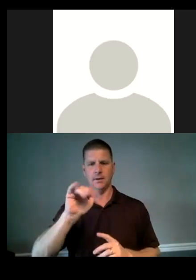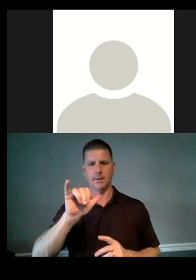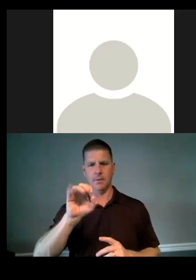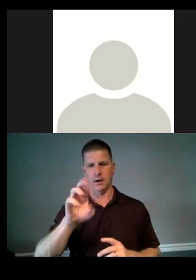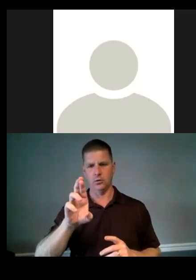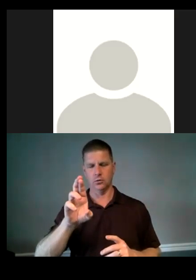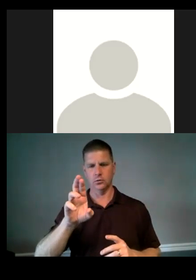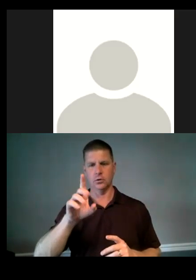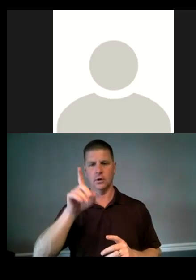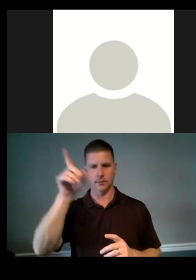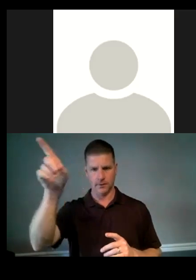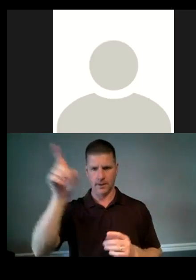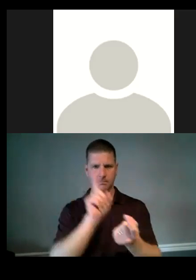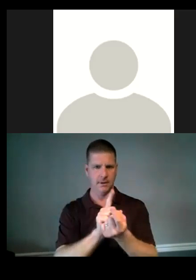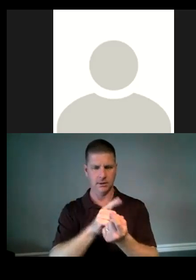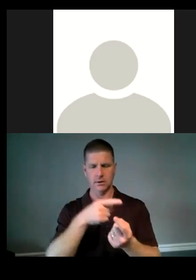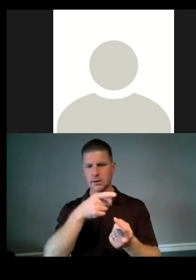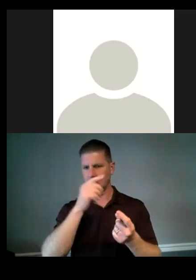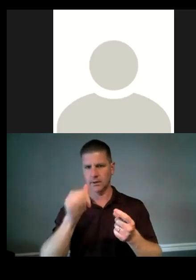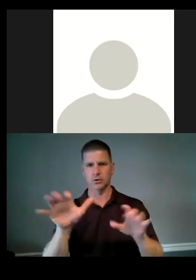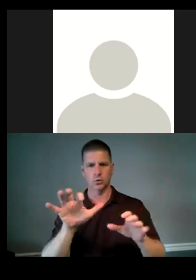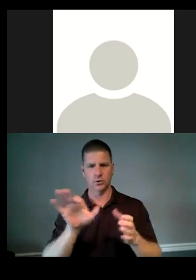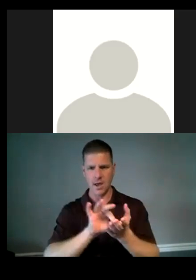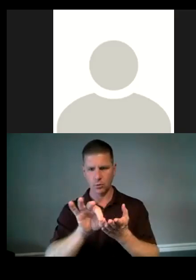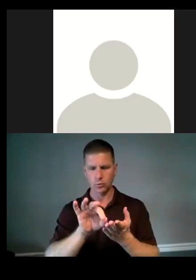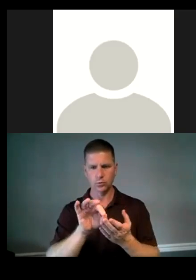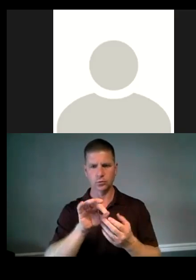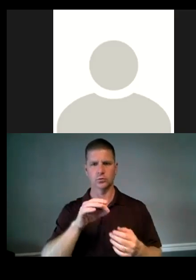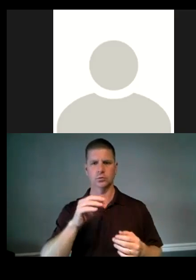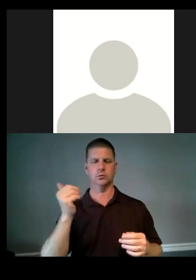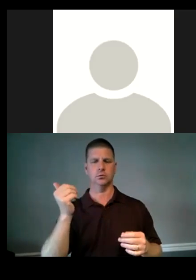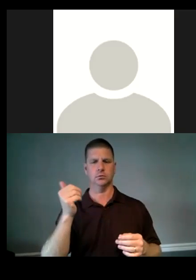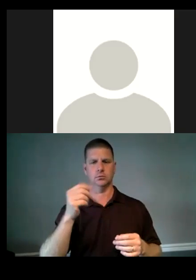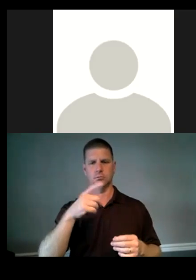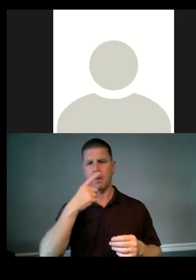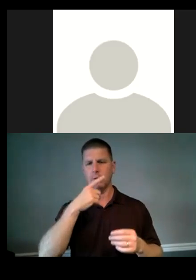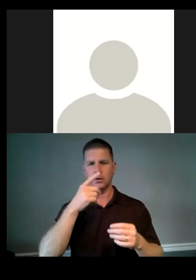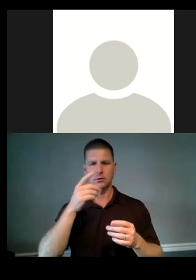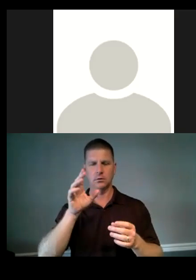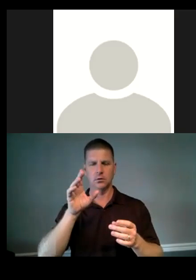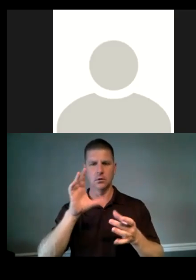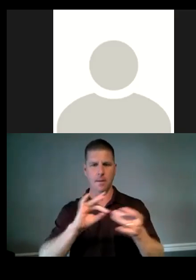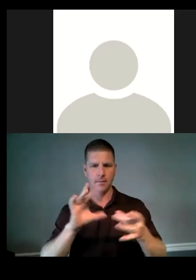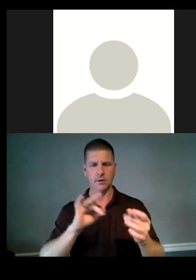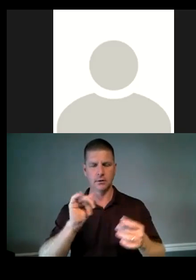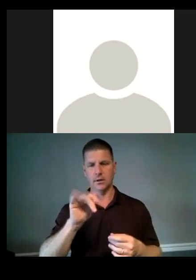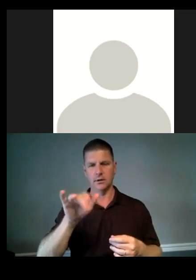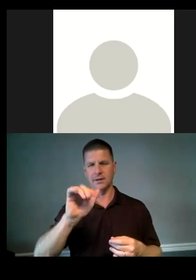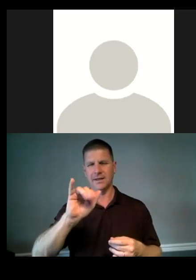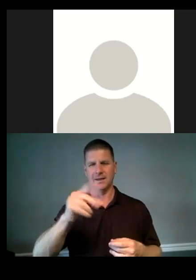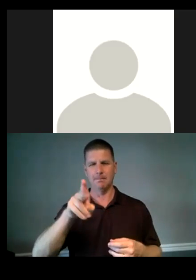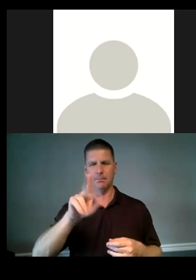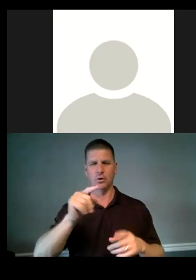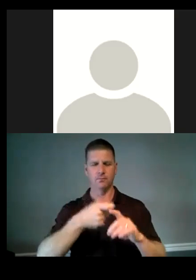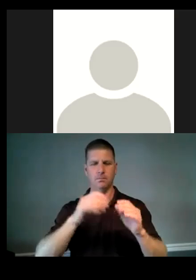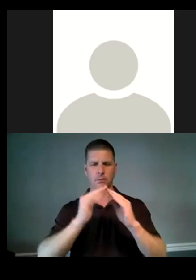uh, take into account the, you know, the public comments, uh, that they've received and the input from community